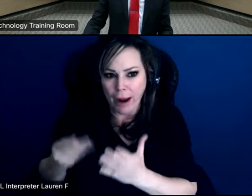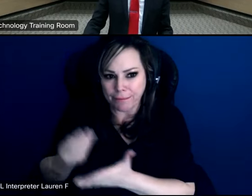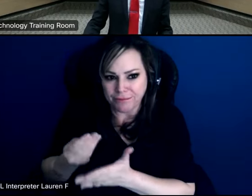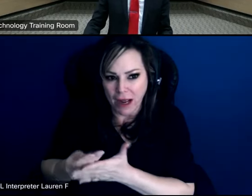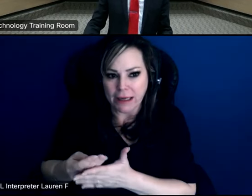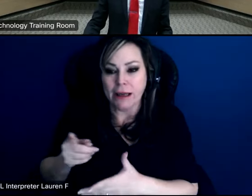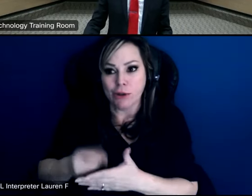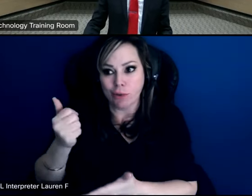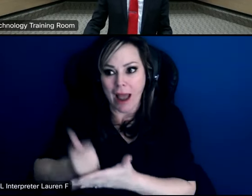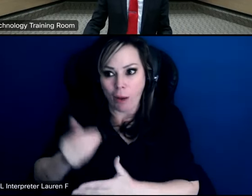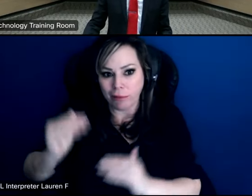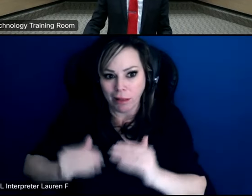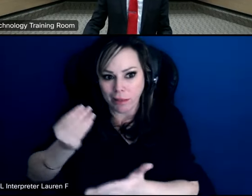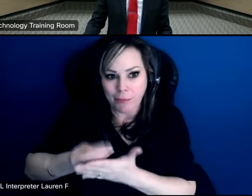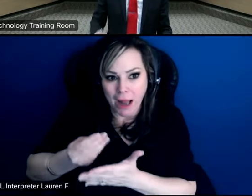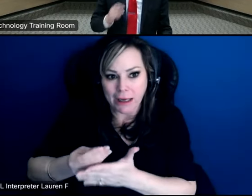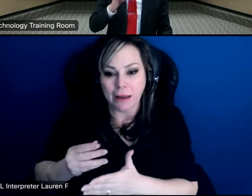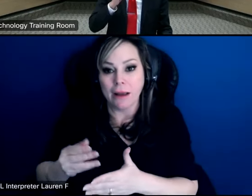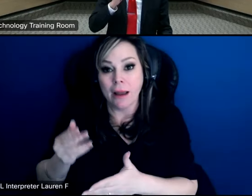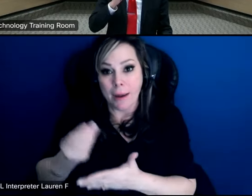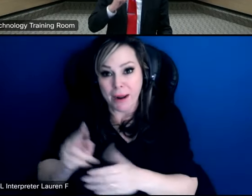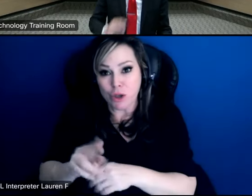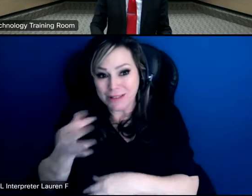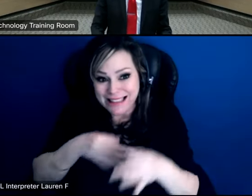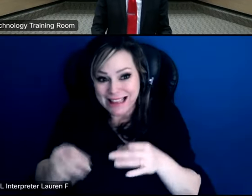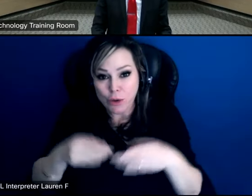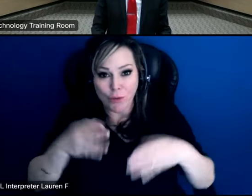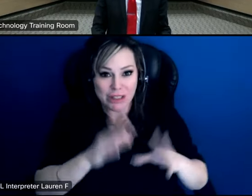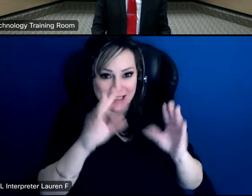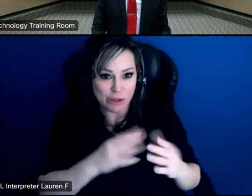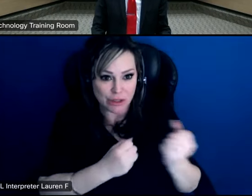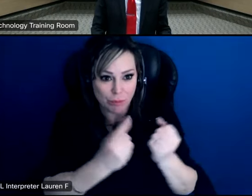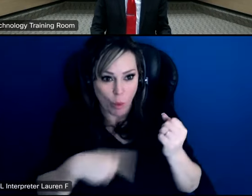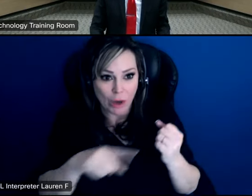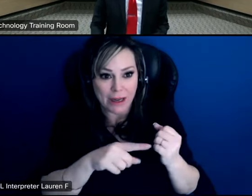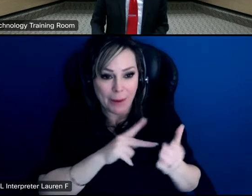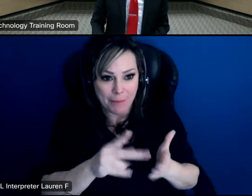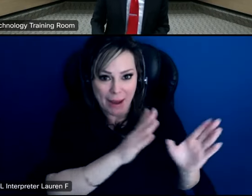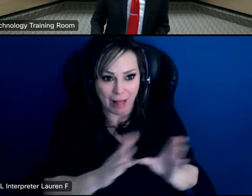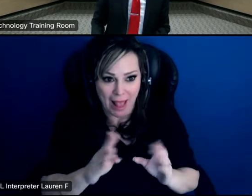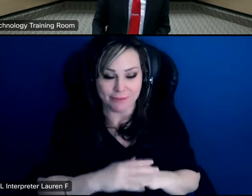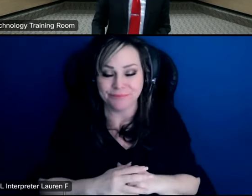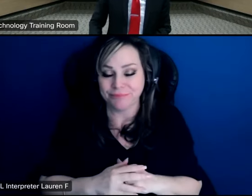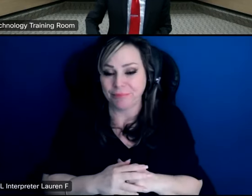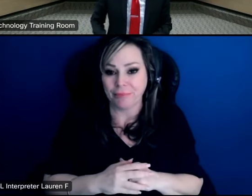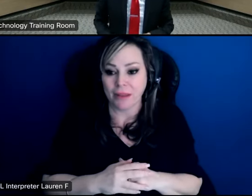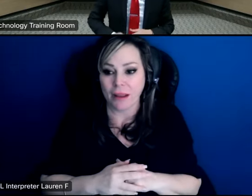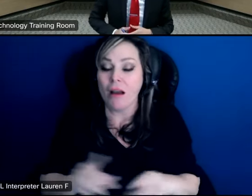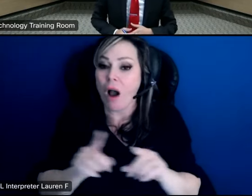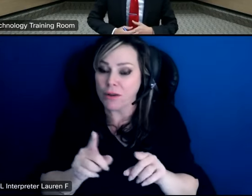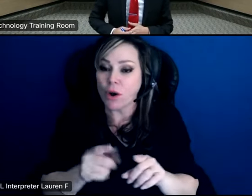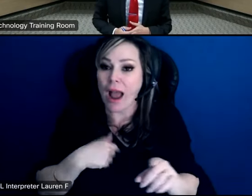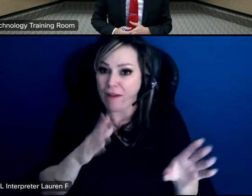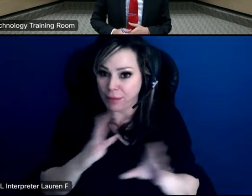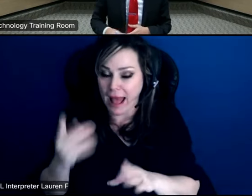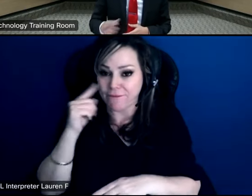we really need that money to focus in on teachers and on supporting the compensation plan we also have a plan